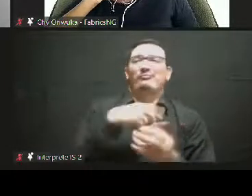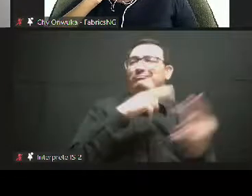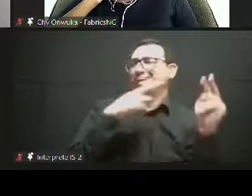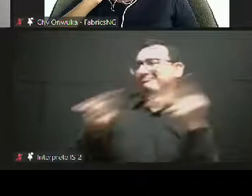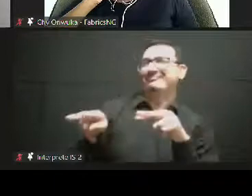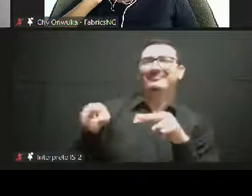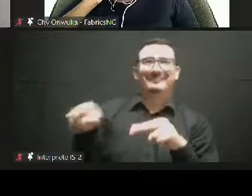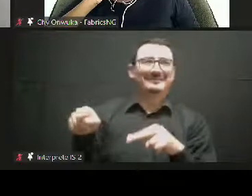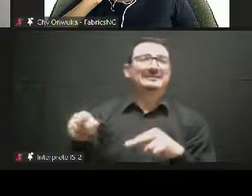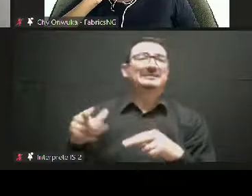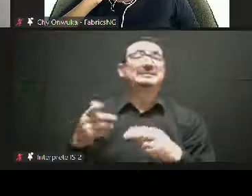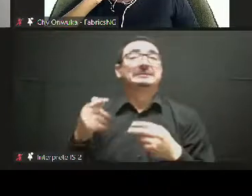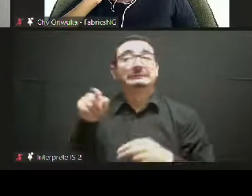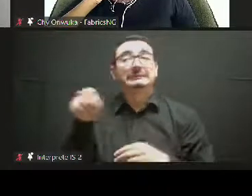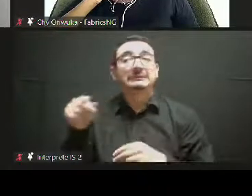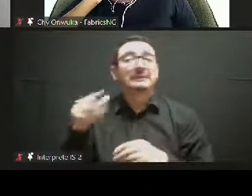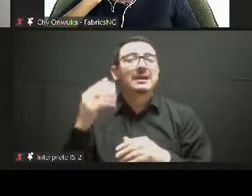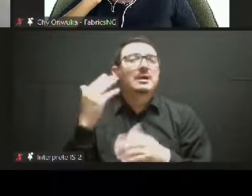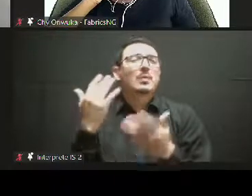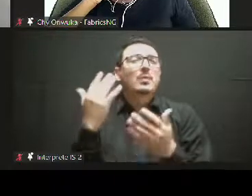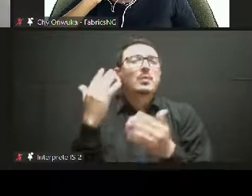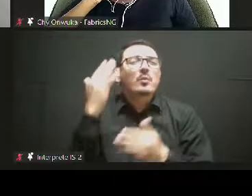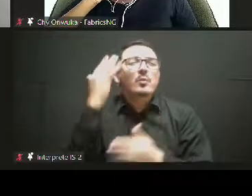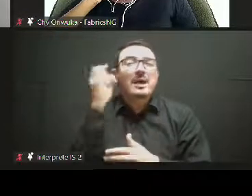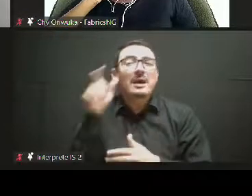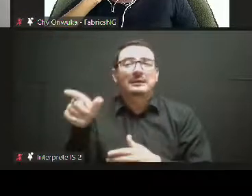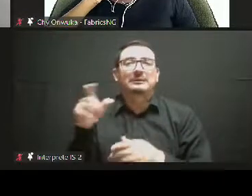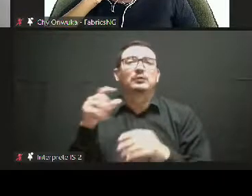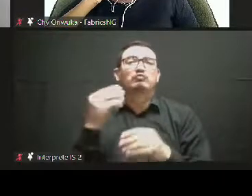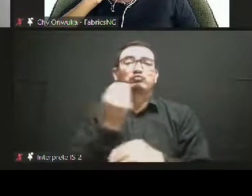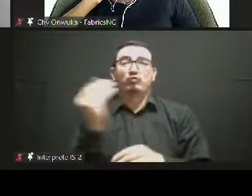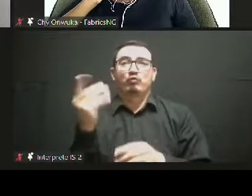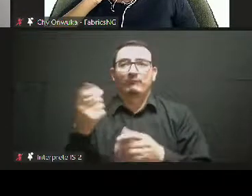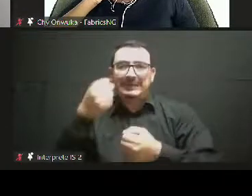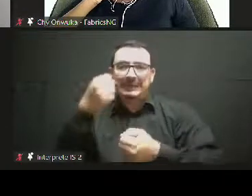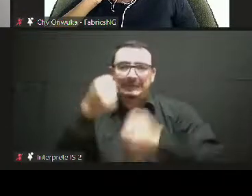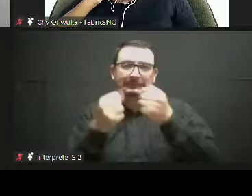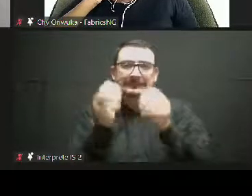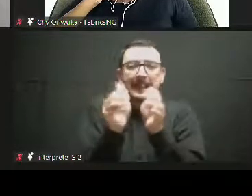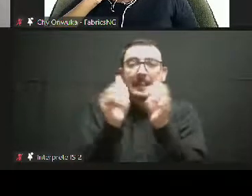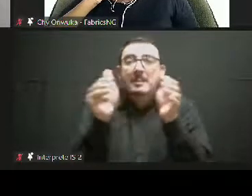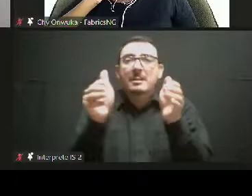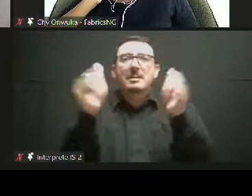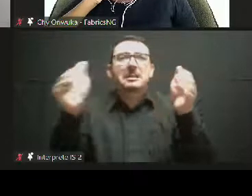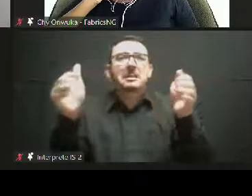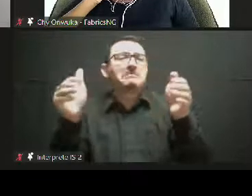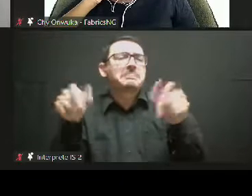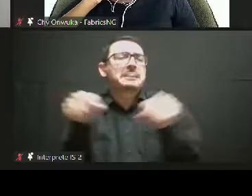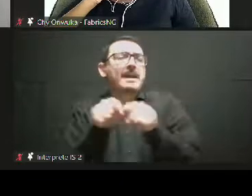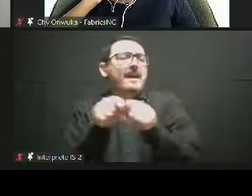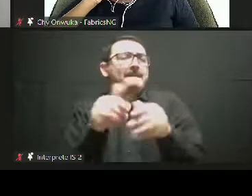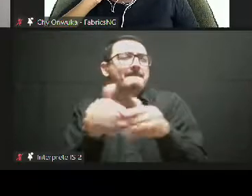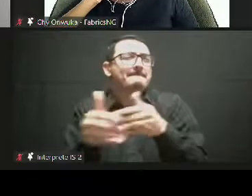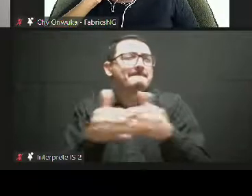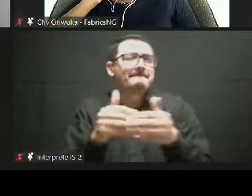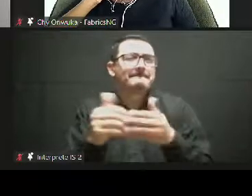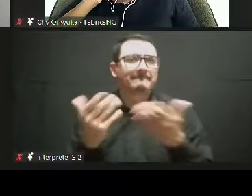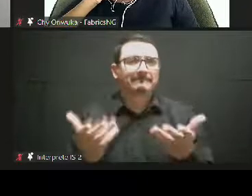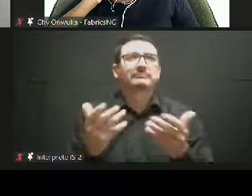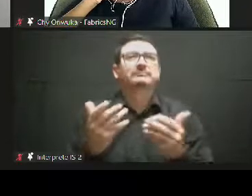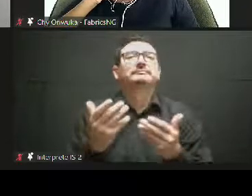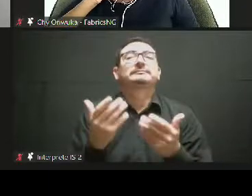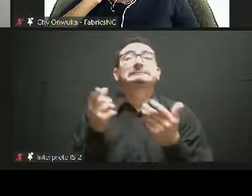run by individuals who are self-financed, who have quit a formal job to start